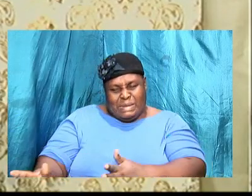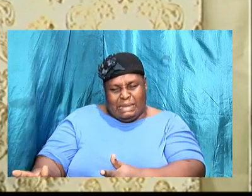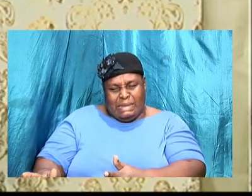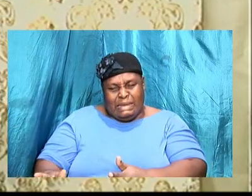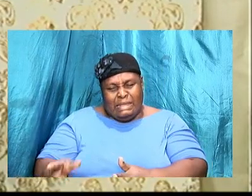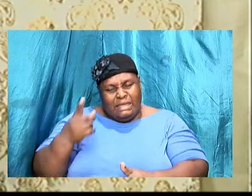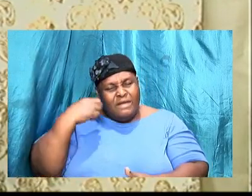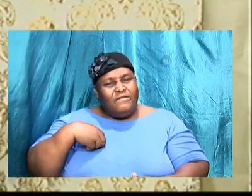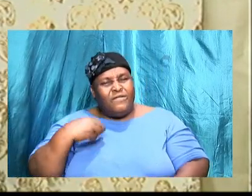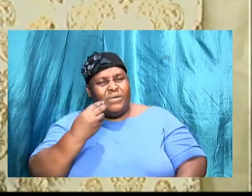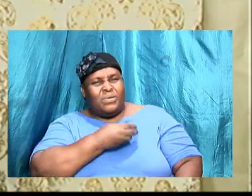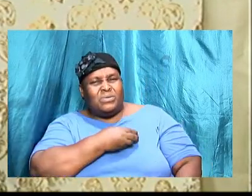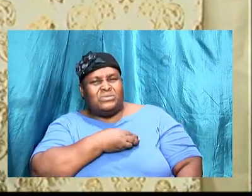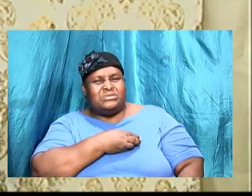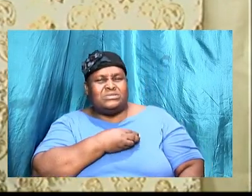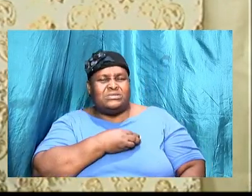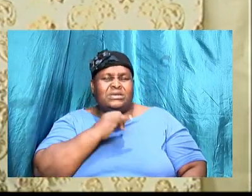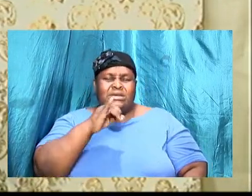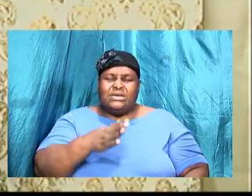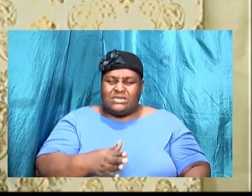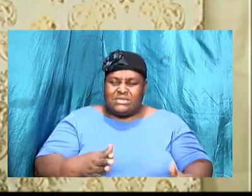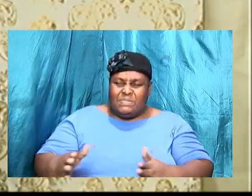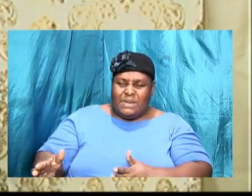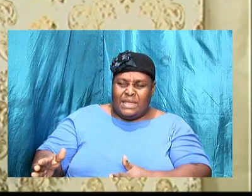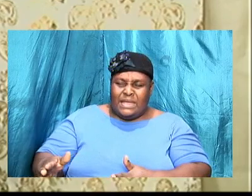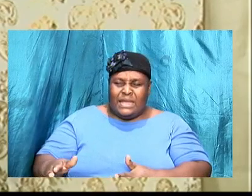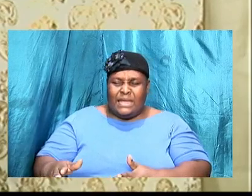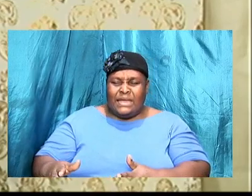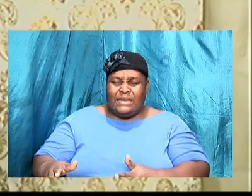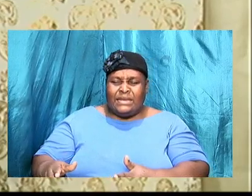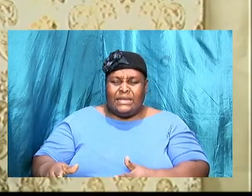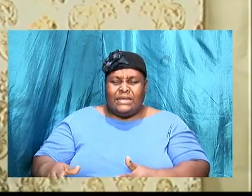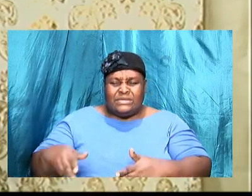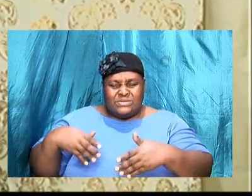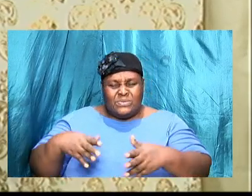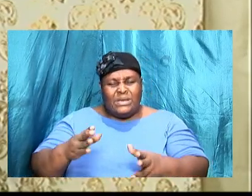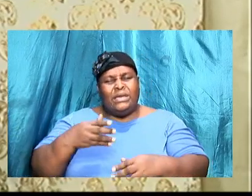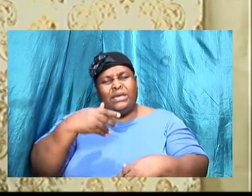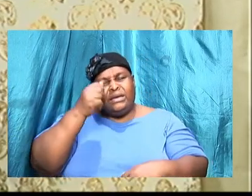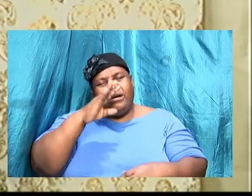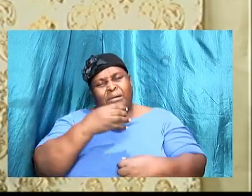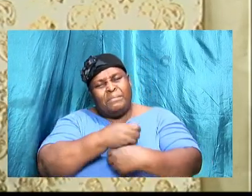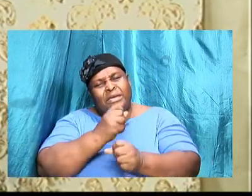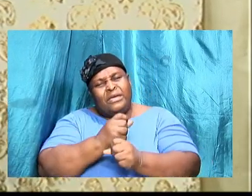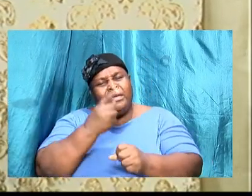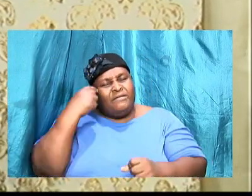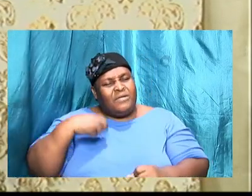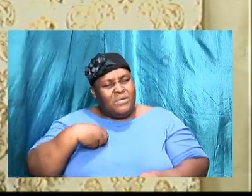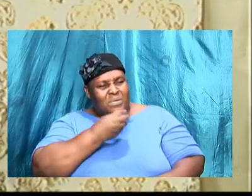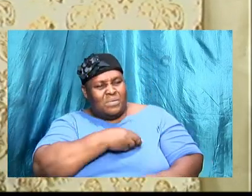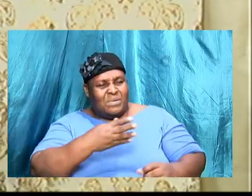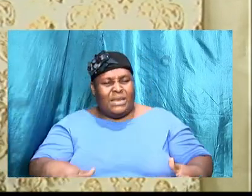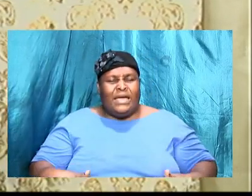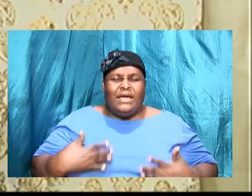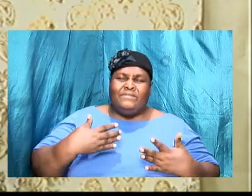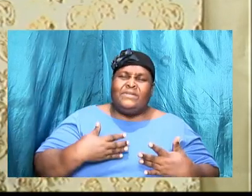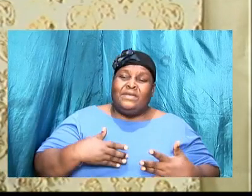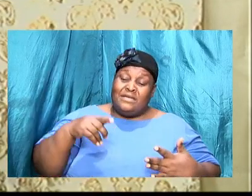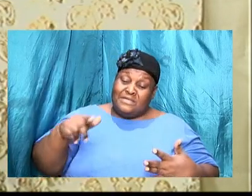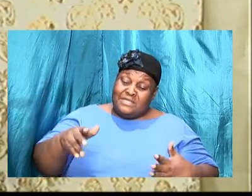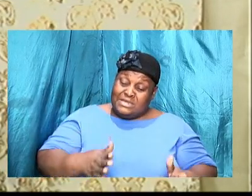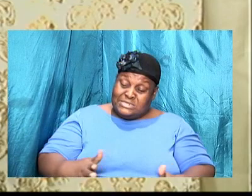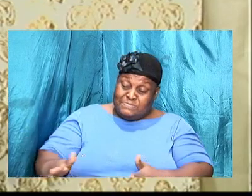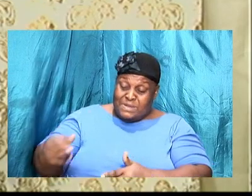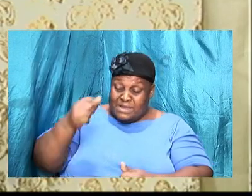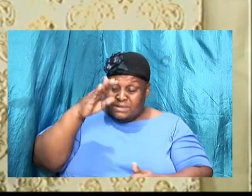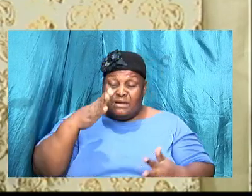will for us, like I said, is the plan, it is the design that God has for our lives, and this plan that He